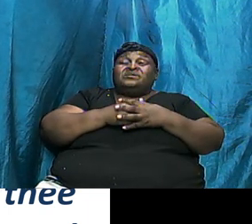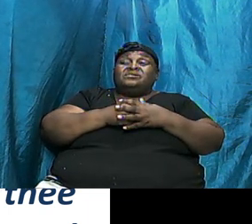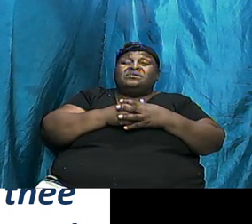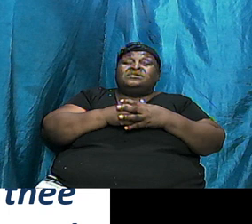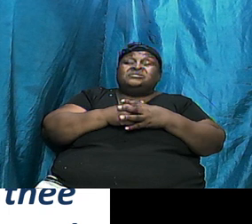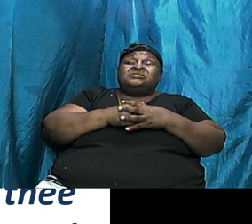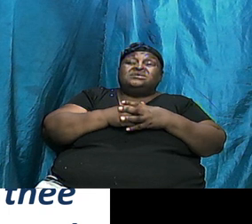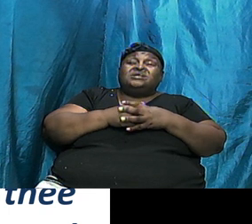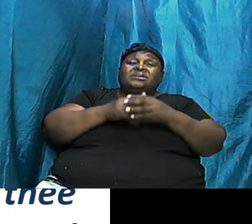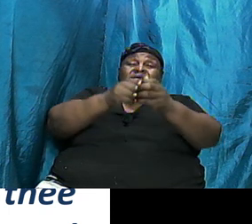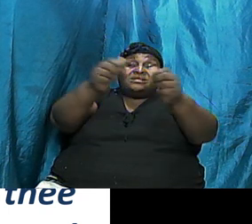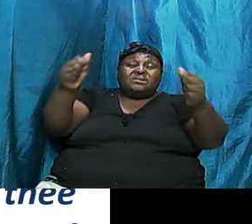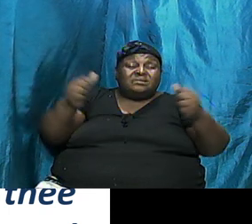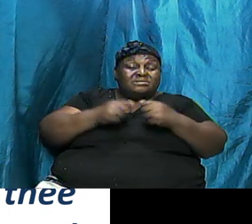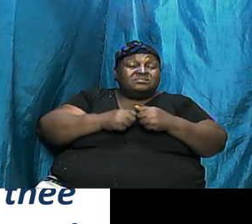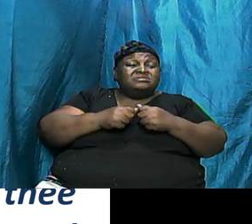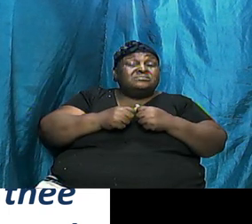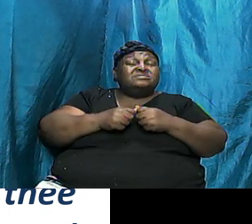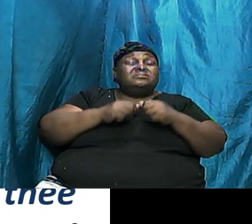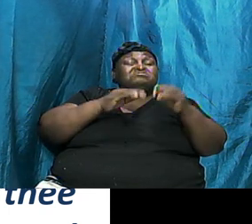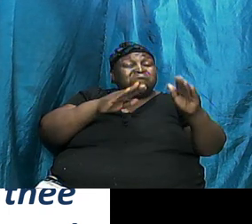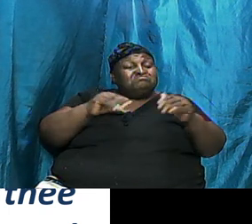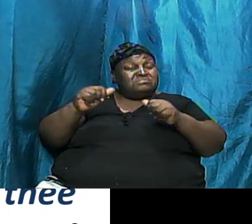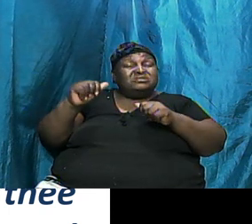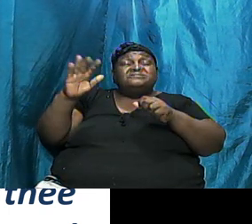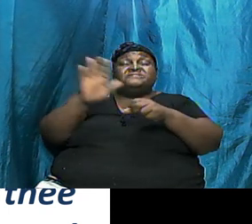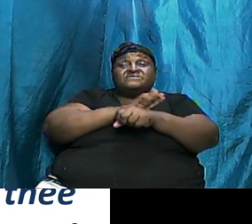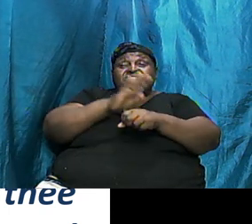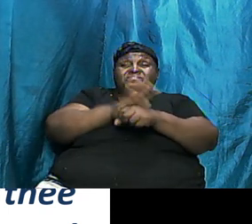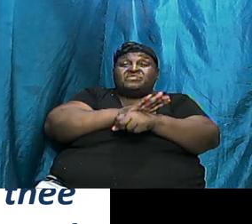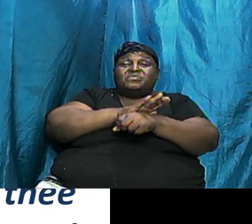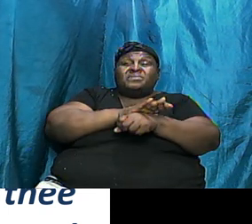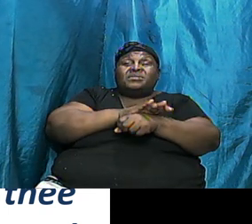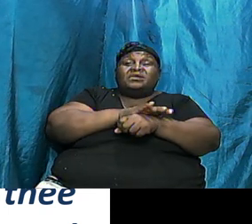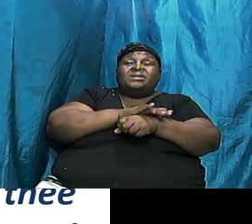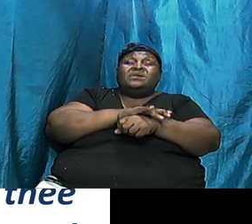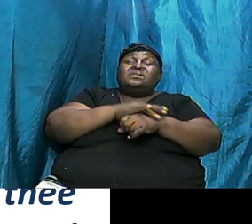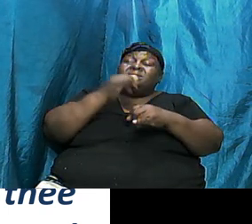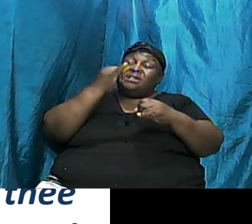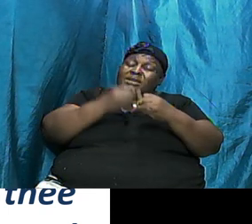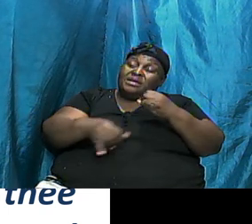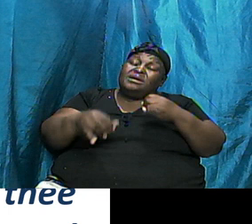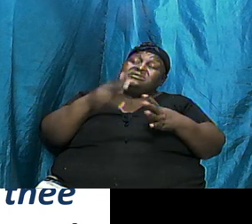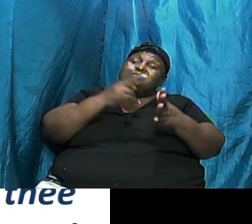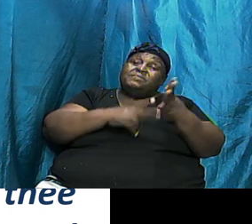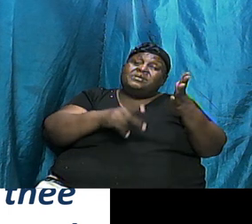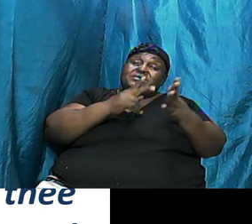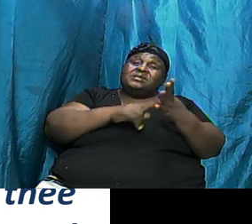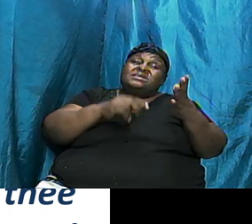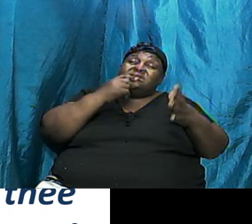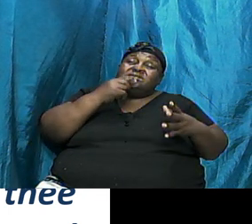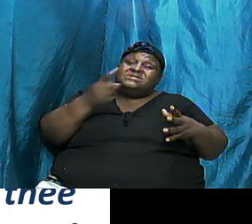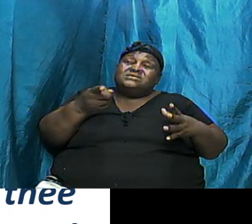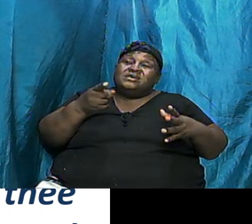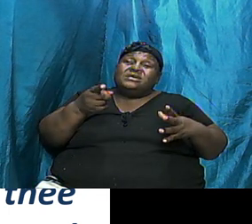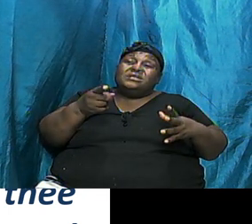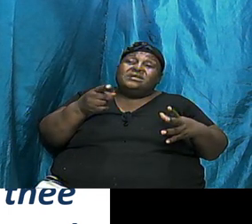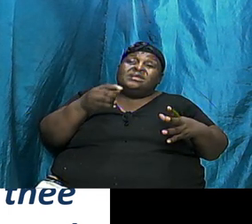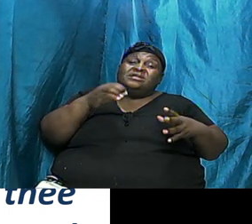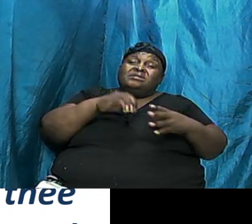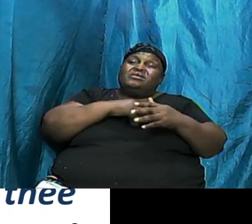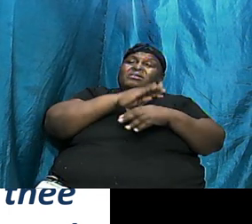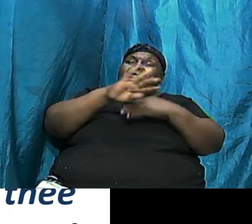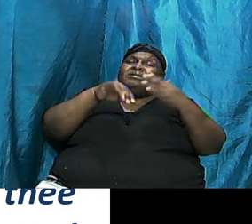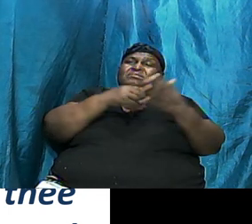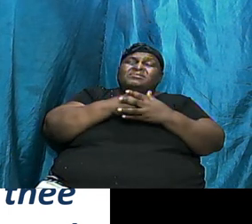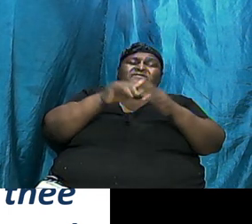And The Era That Is Left To Be Fulfilled Is That Last Section That Says And In Thee Shall All